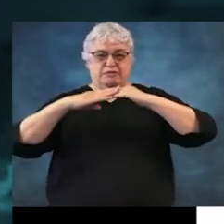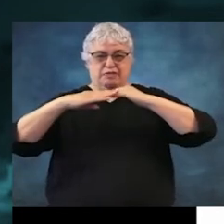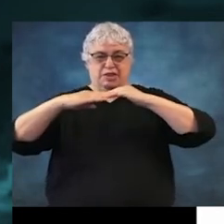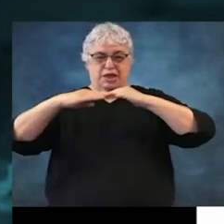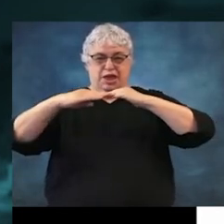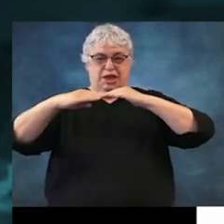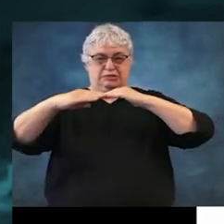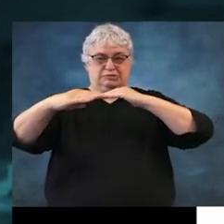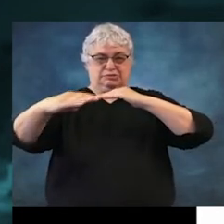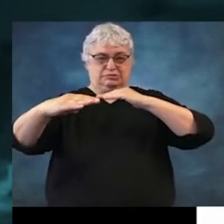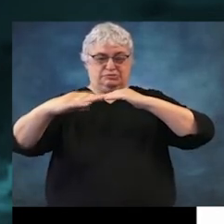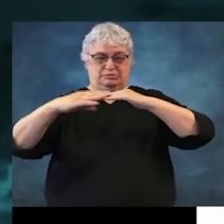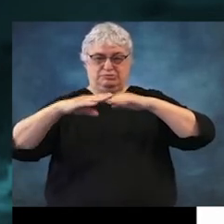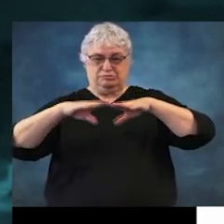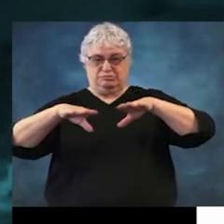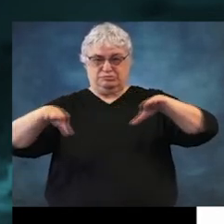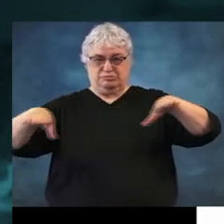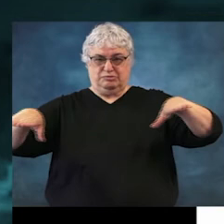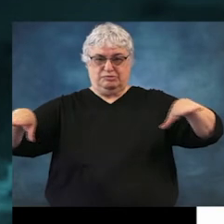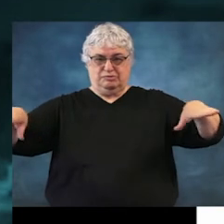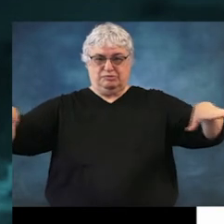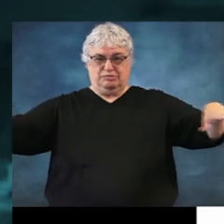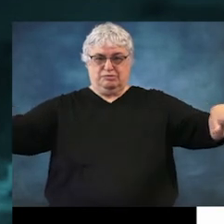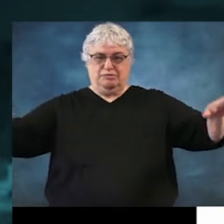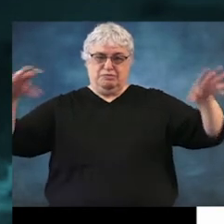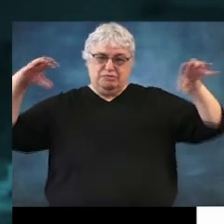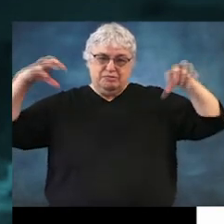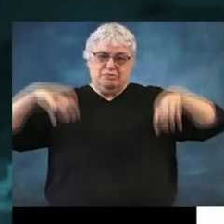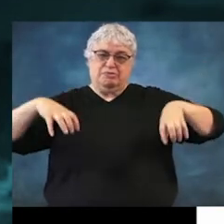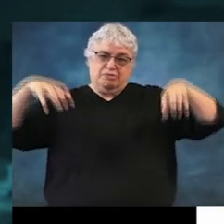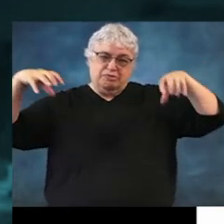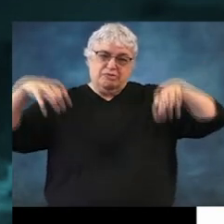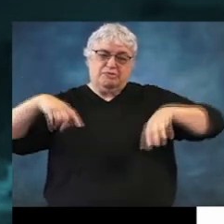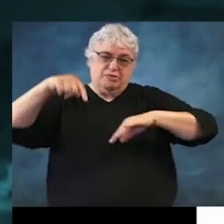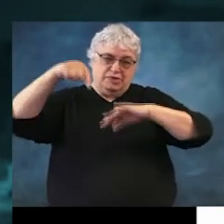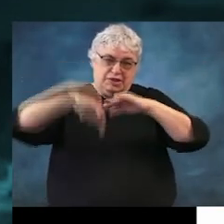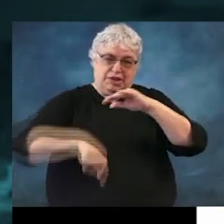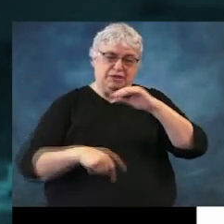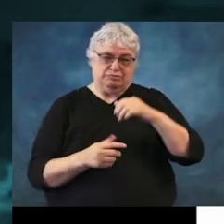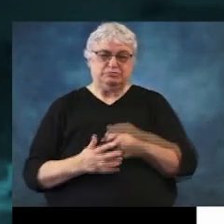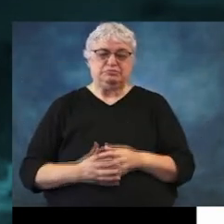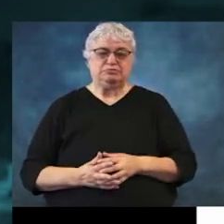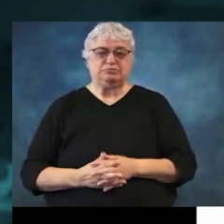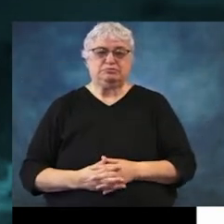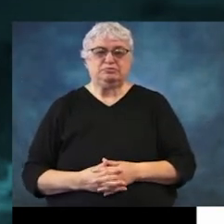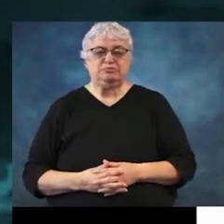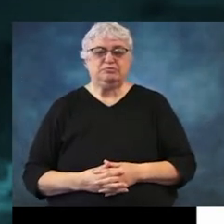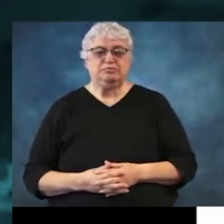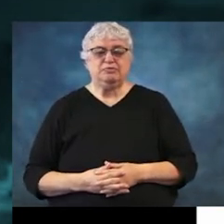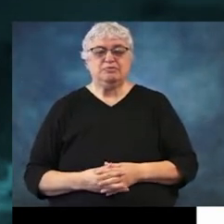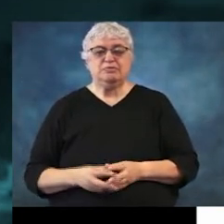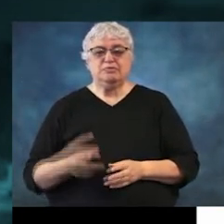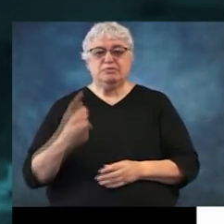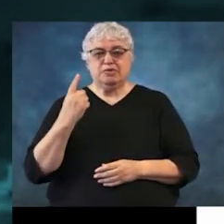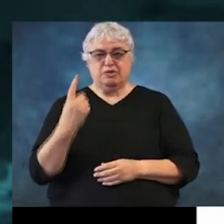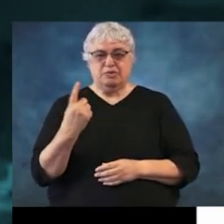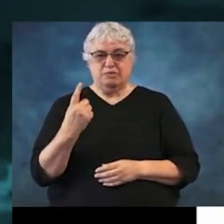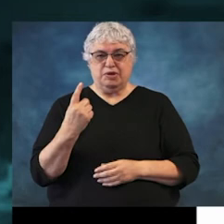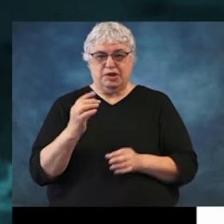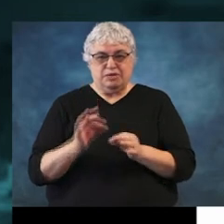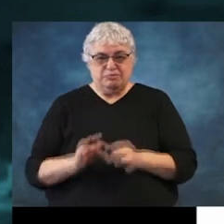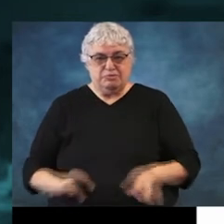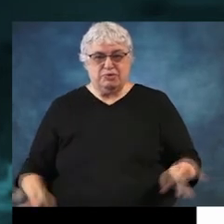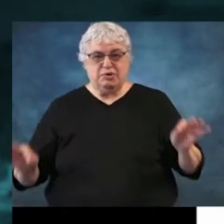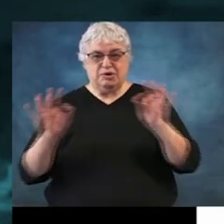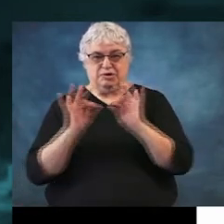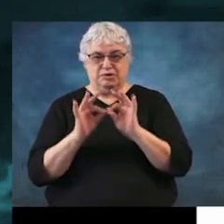flat here and we all get really intense rainfalls. And we're going to talk a little bit more about this. But one of the one of the key